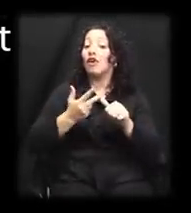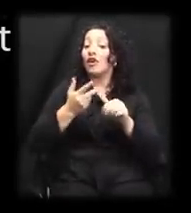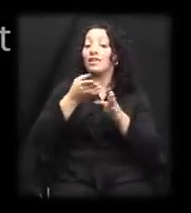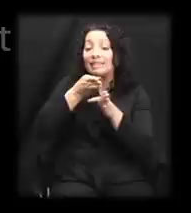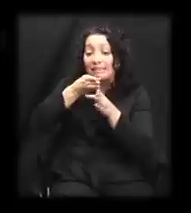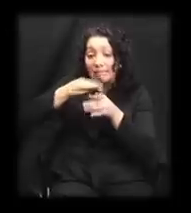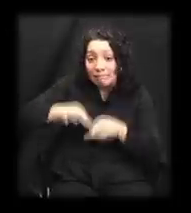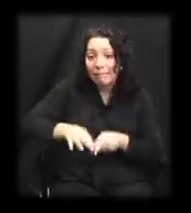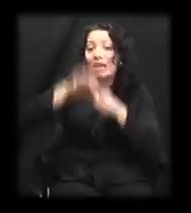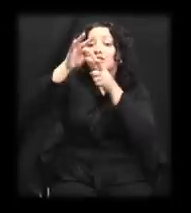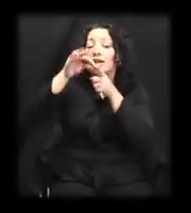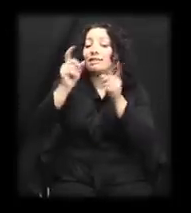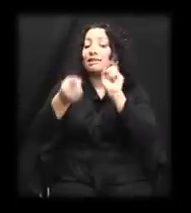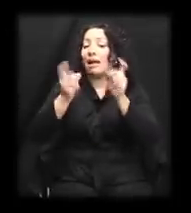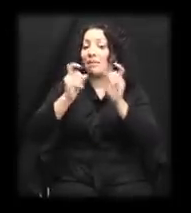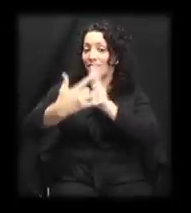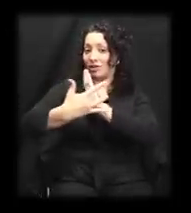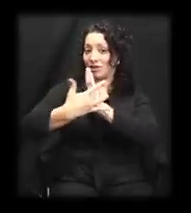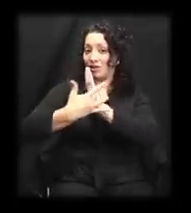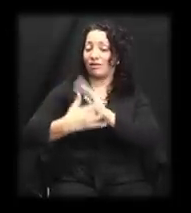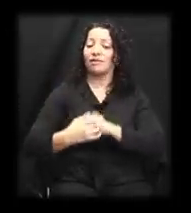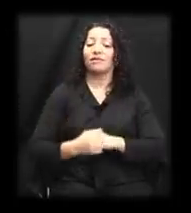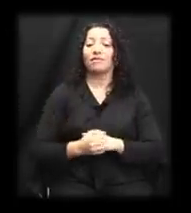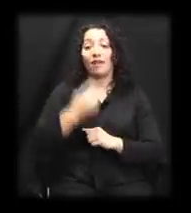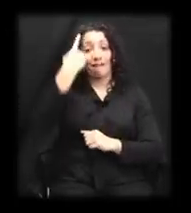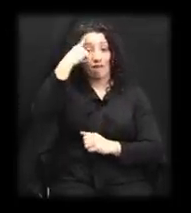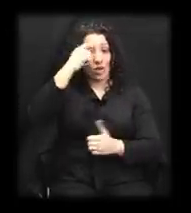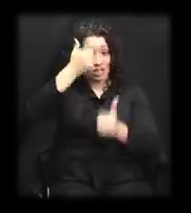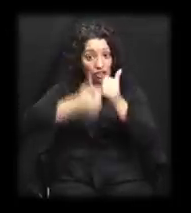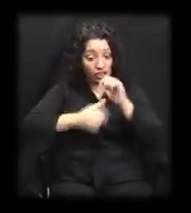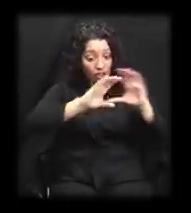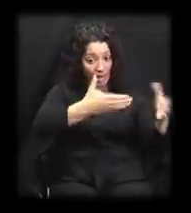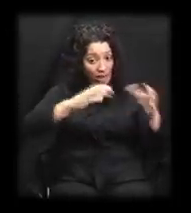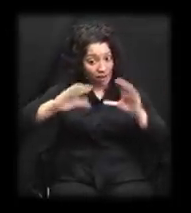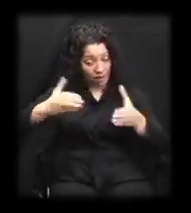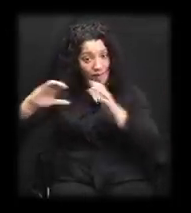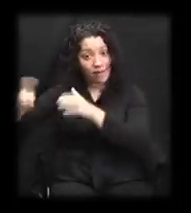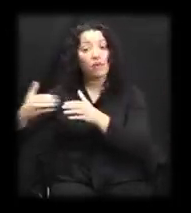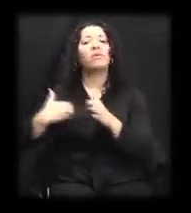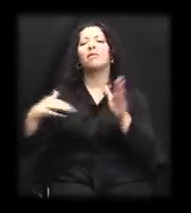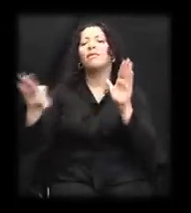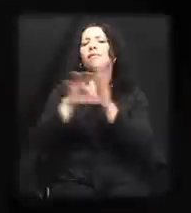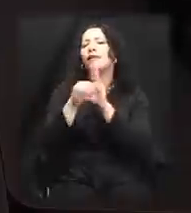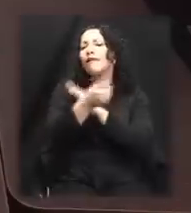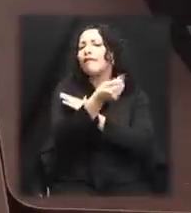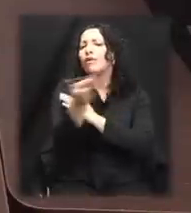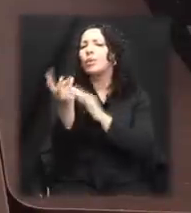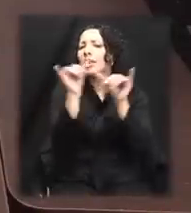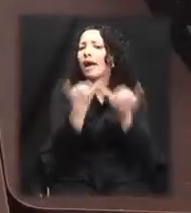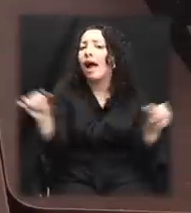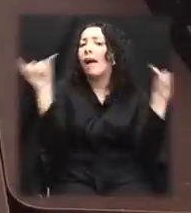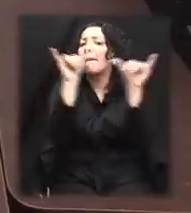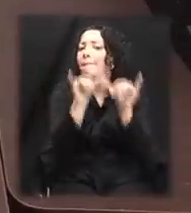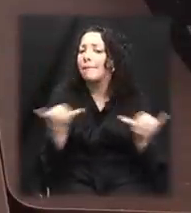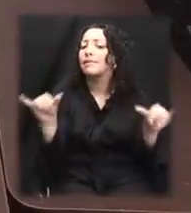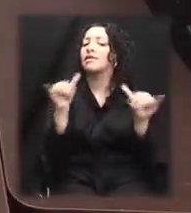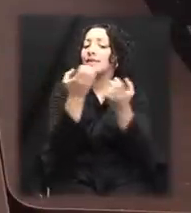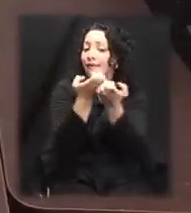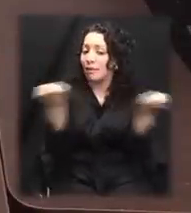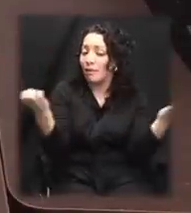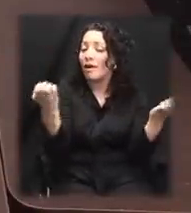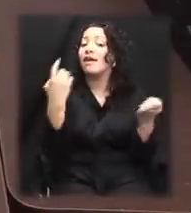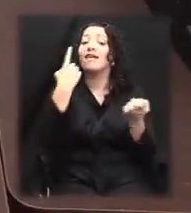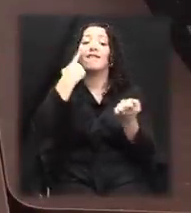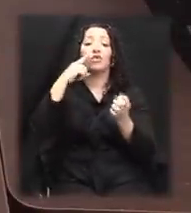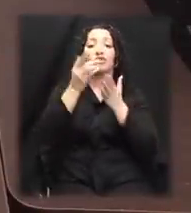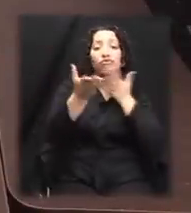Specialized adaptive technology. For each category, we have selected a few commonly used devices, programs, and services